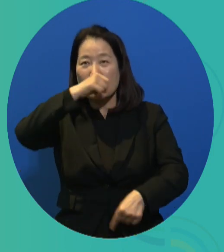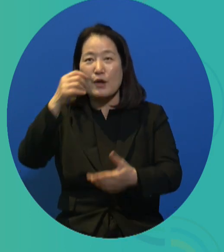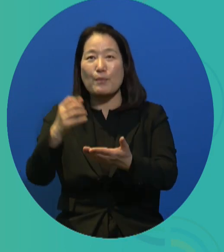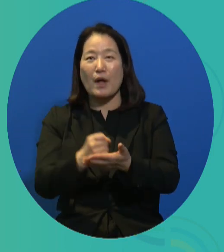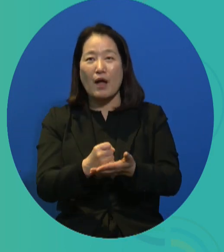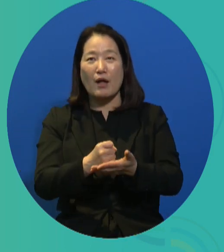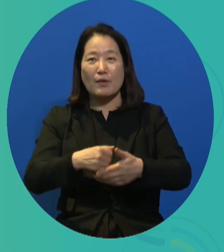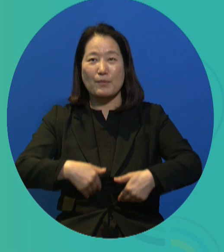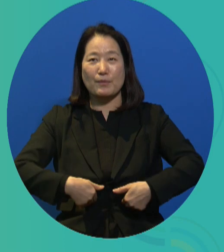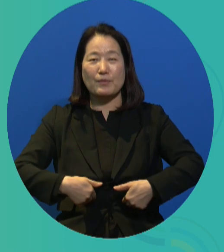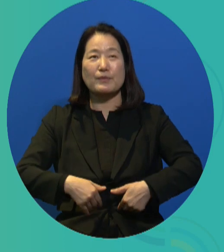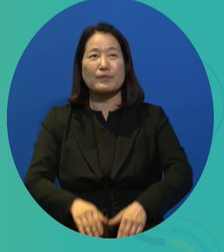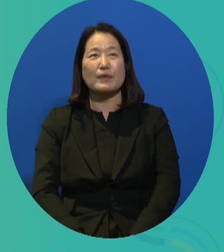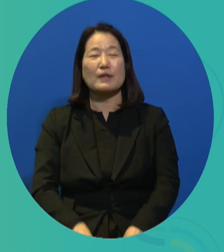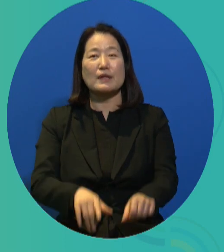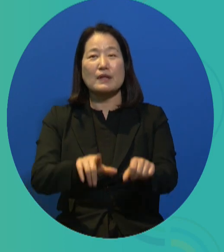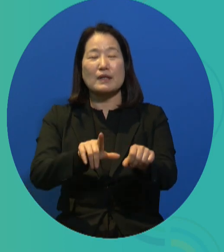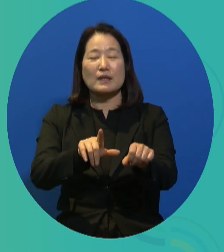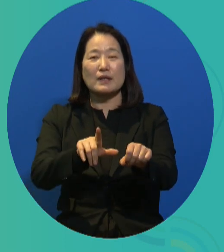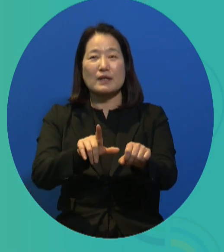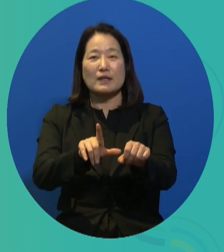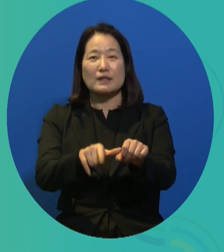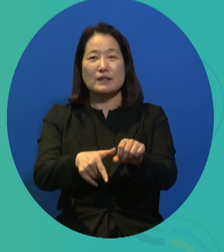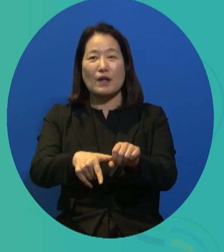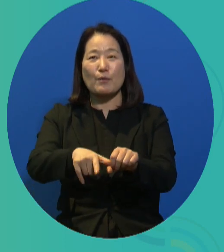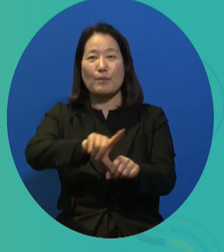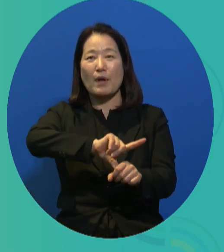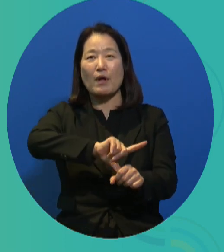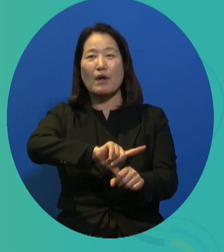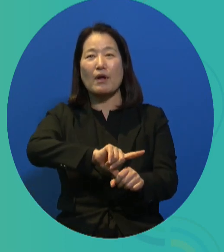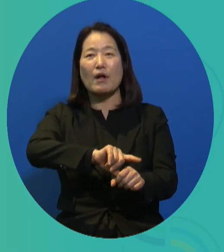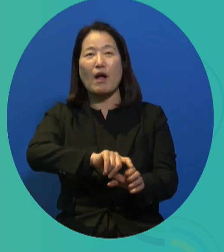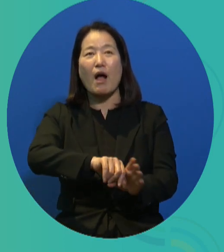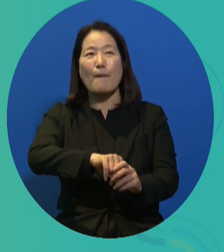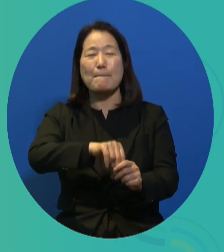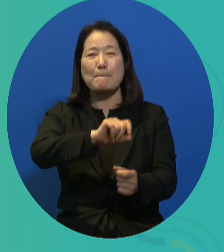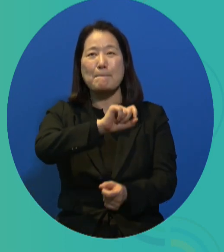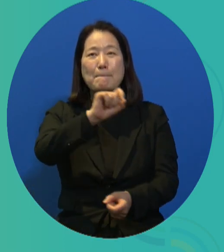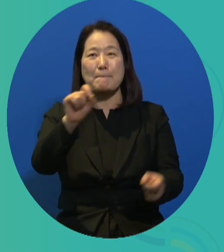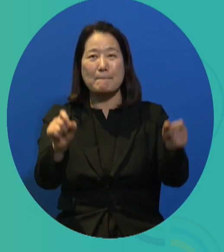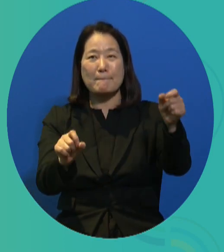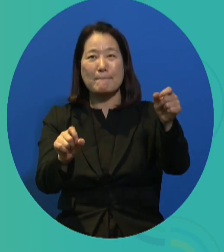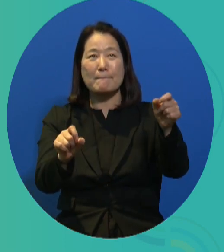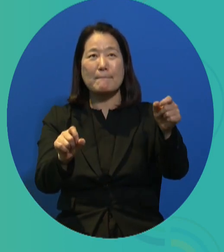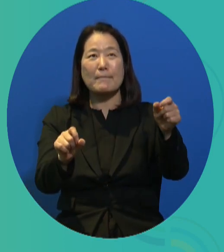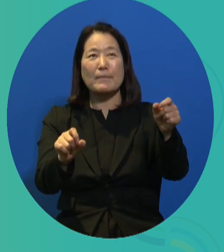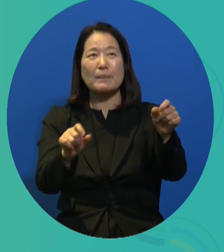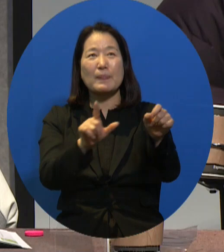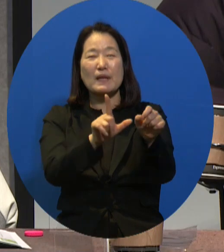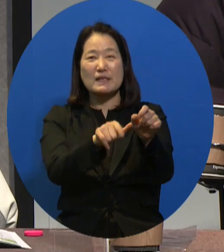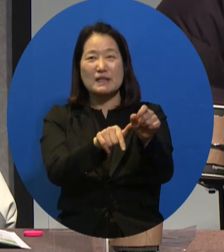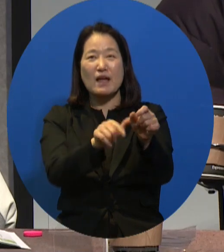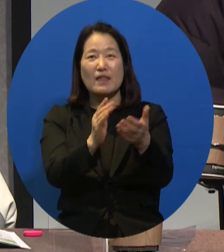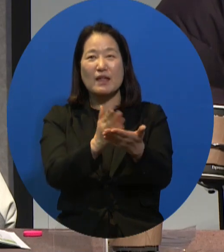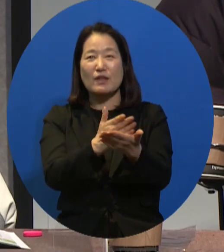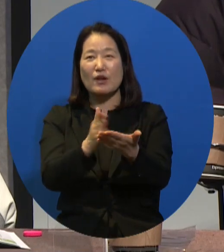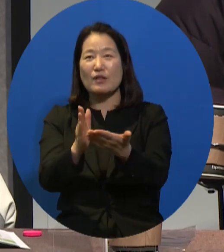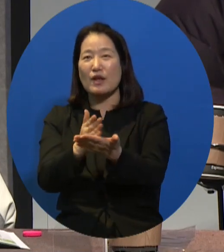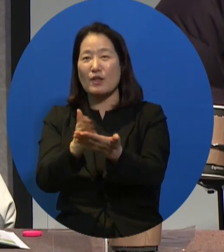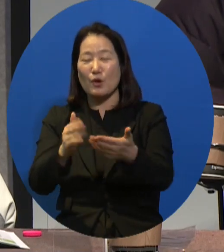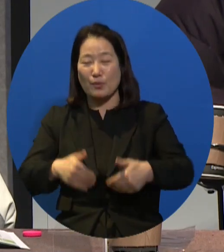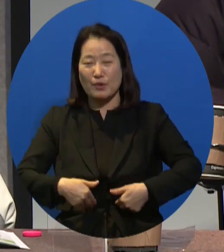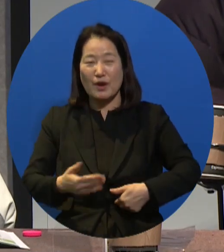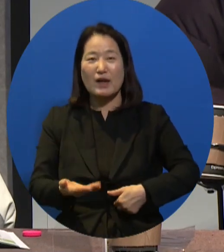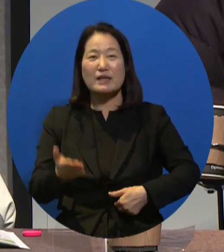think that this should be replicated in other local governments. And as a moderator, I was supposed to be a